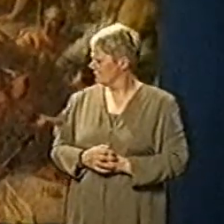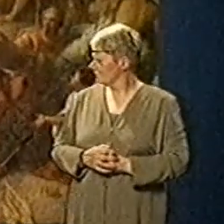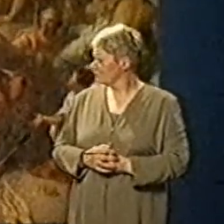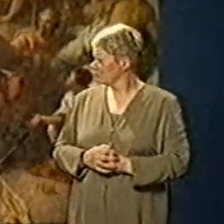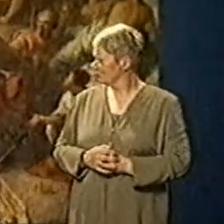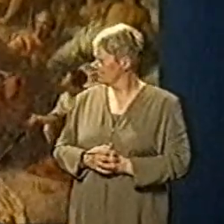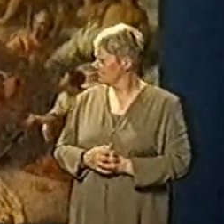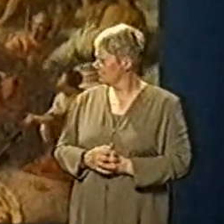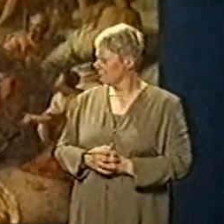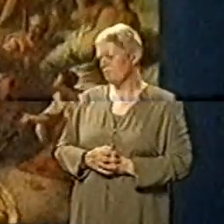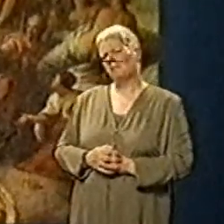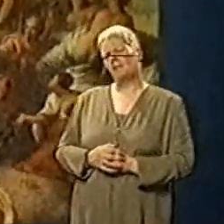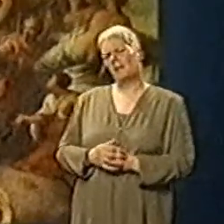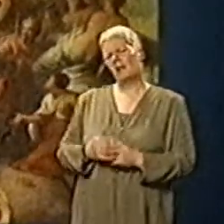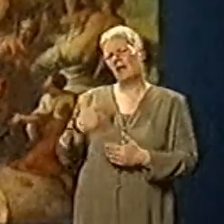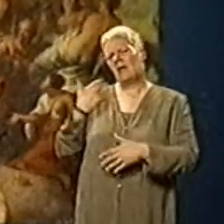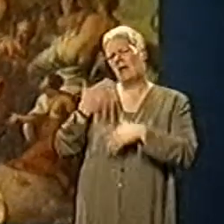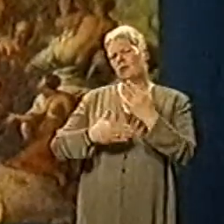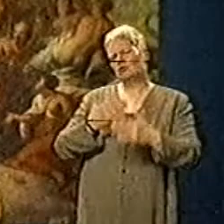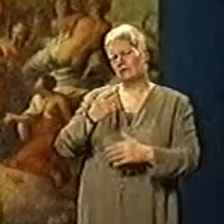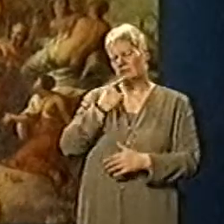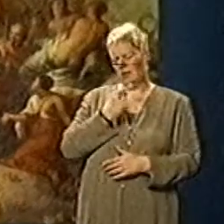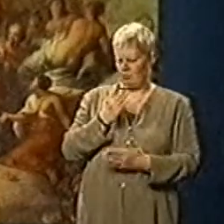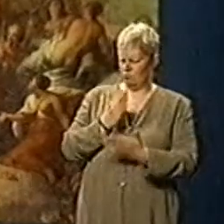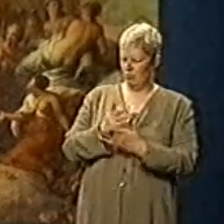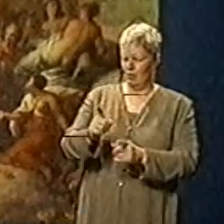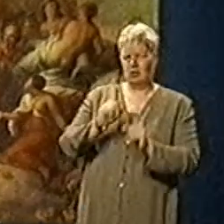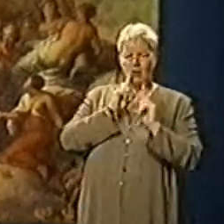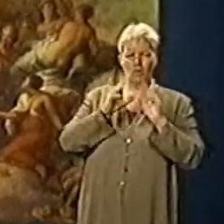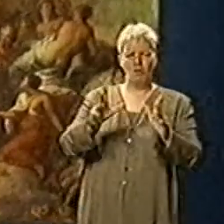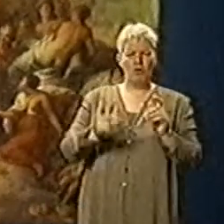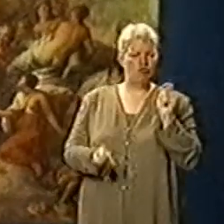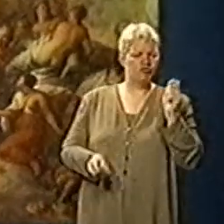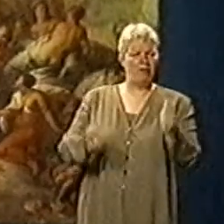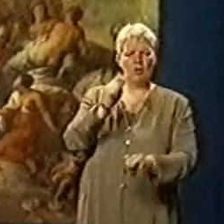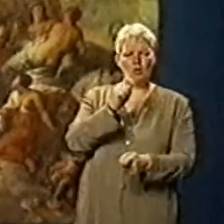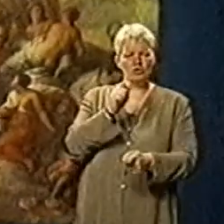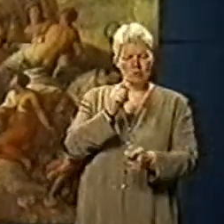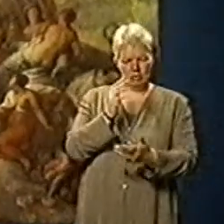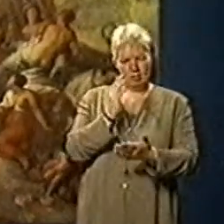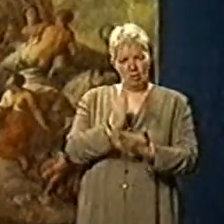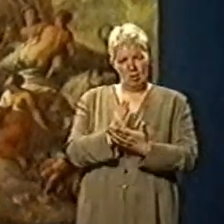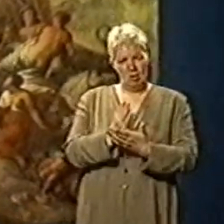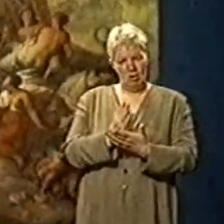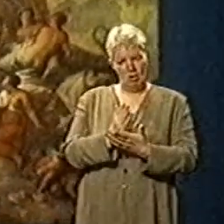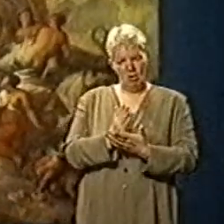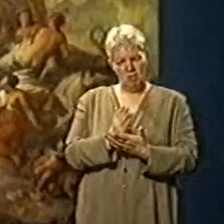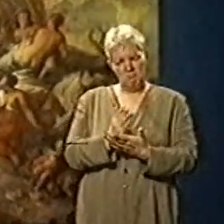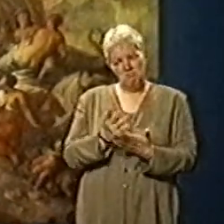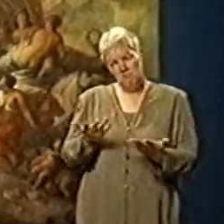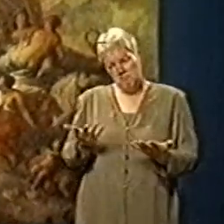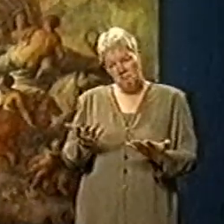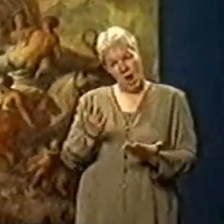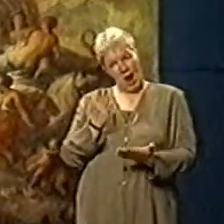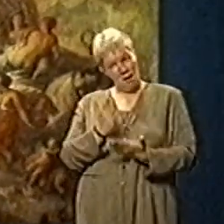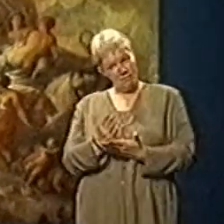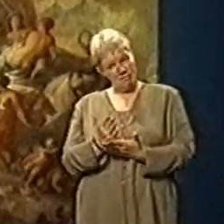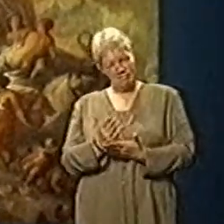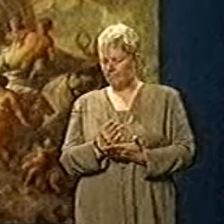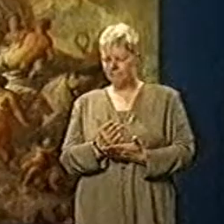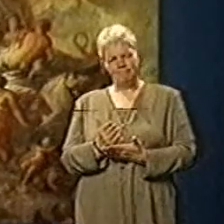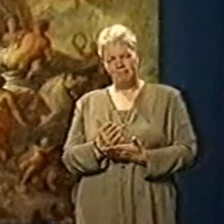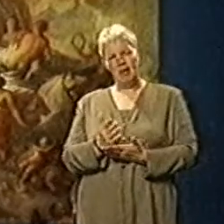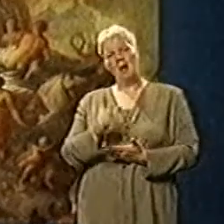History has called this a glorious revolution. It was probably neither. But afterwards,